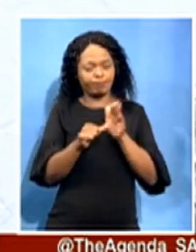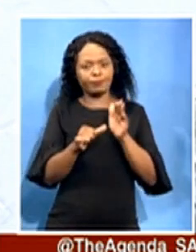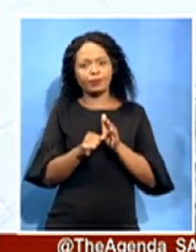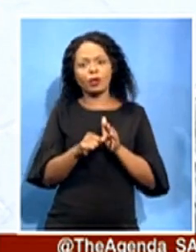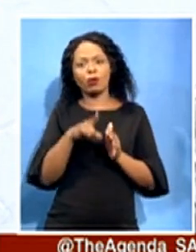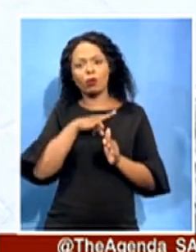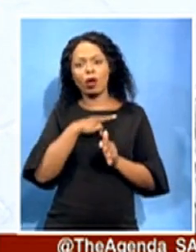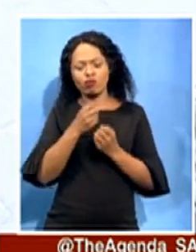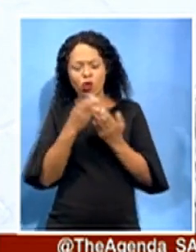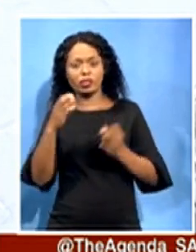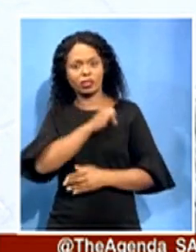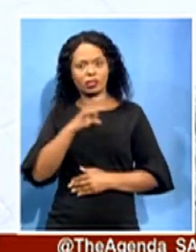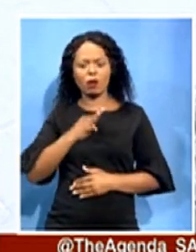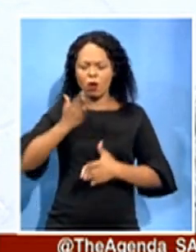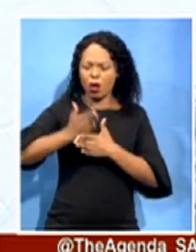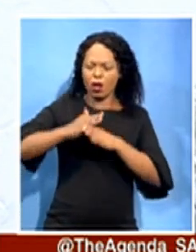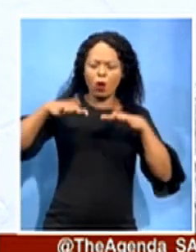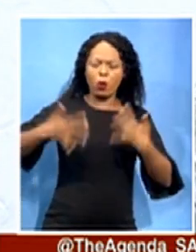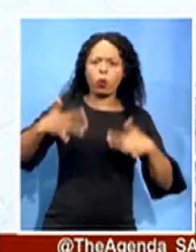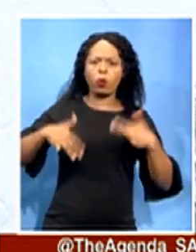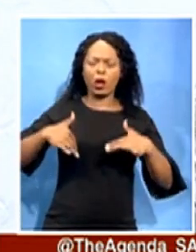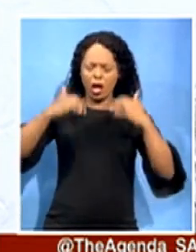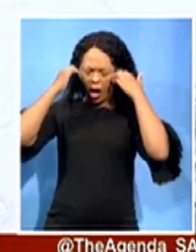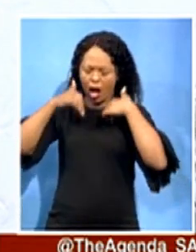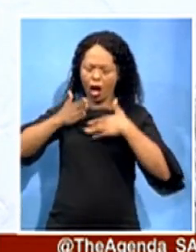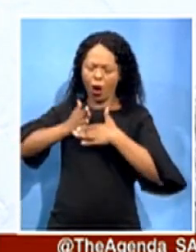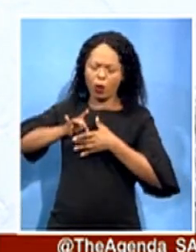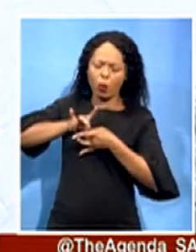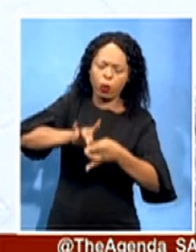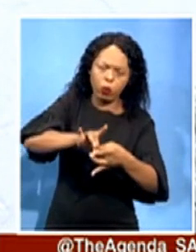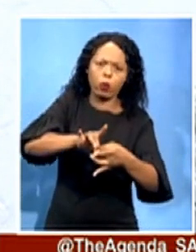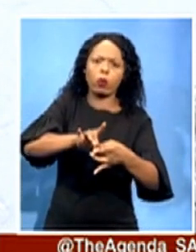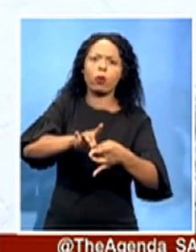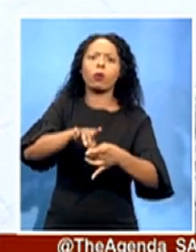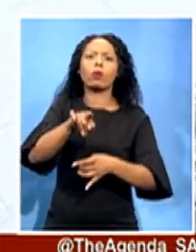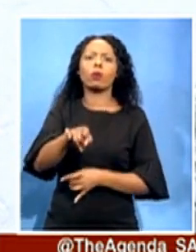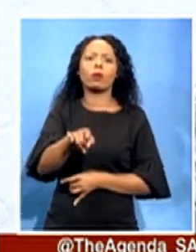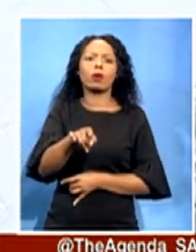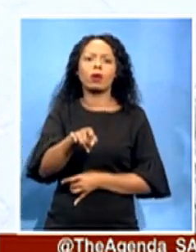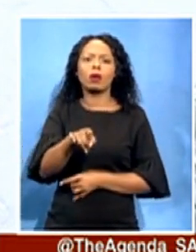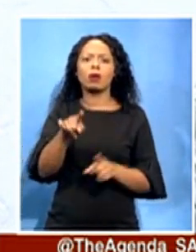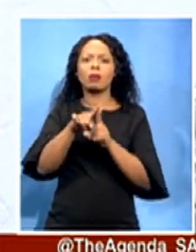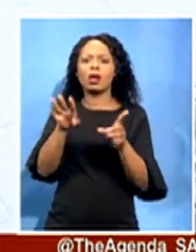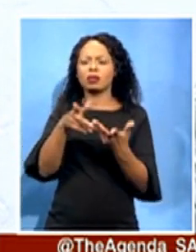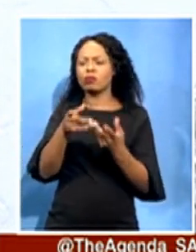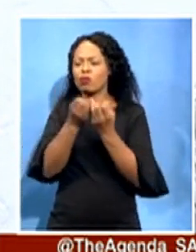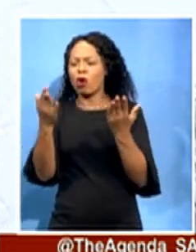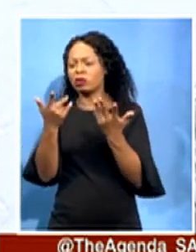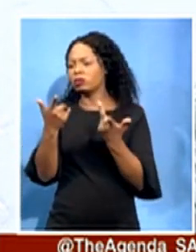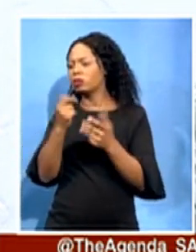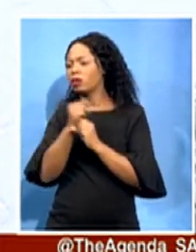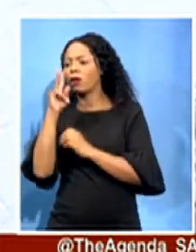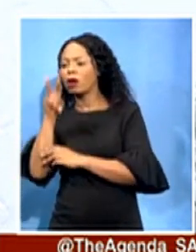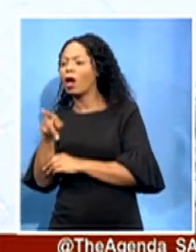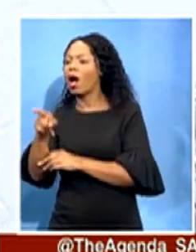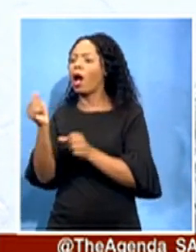have unfortunately been tried and convicted in the court of public opinion. These officials have been under severe